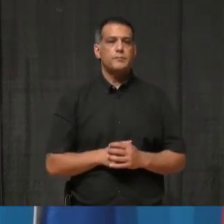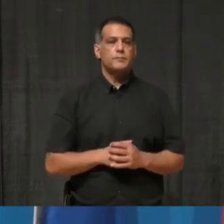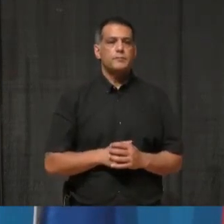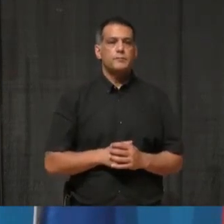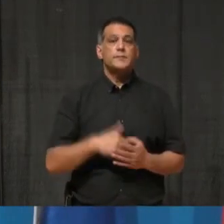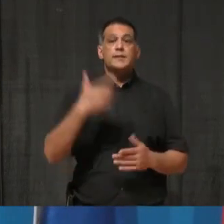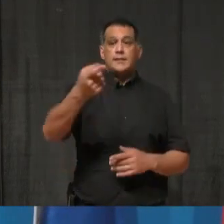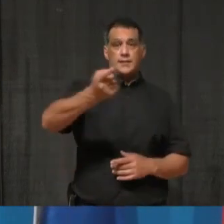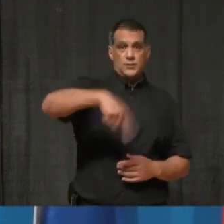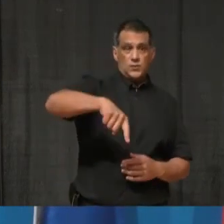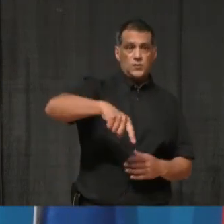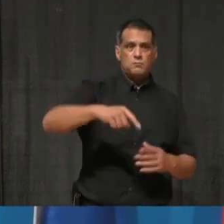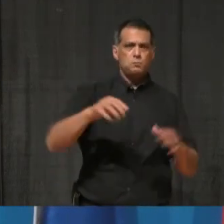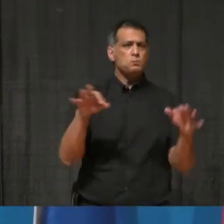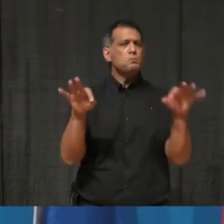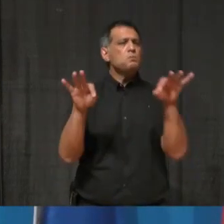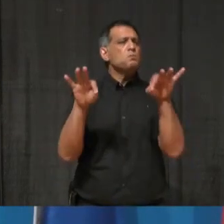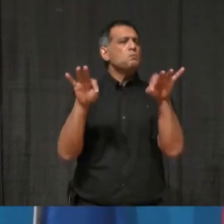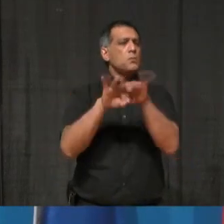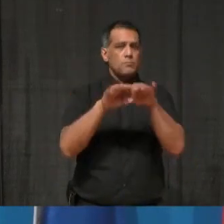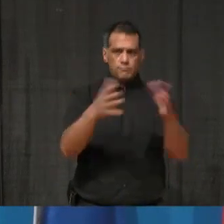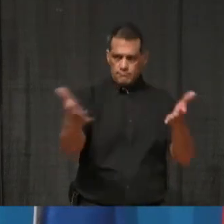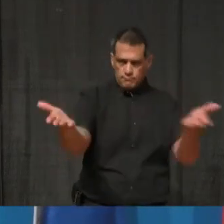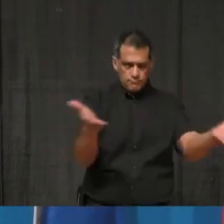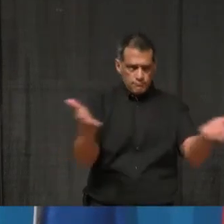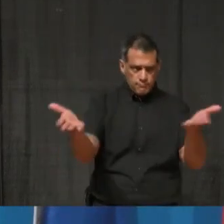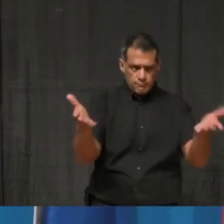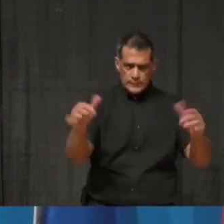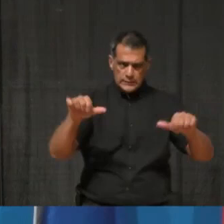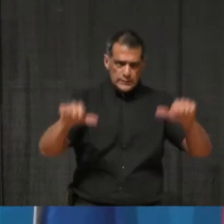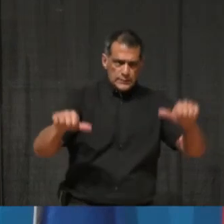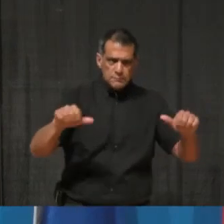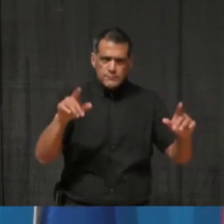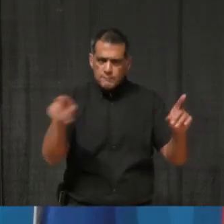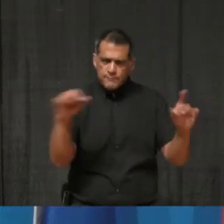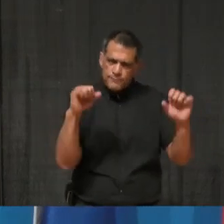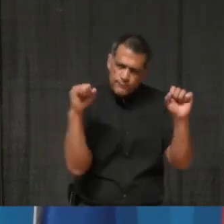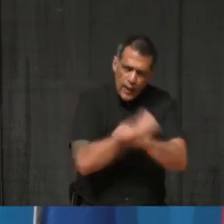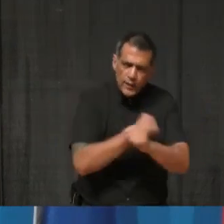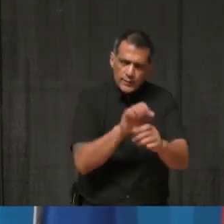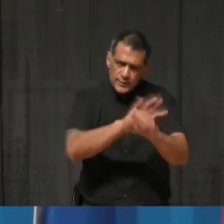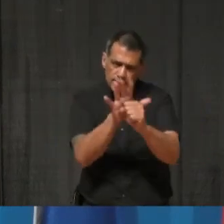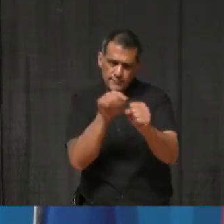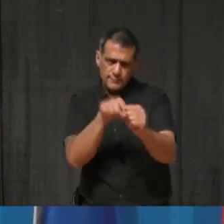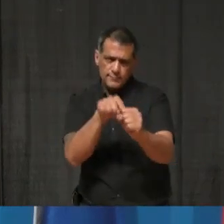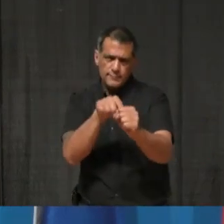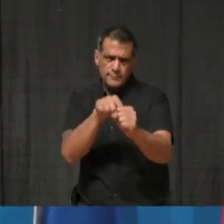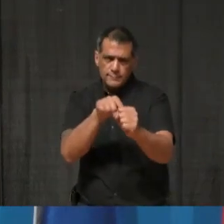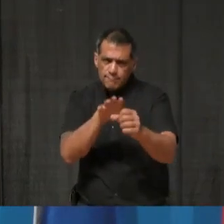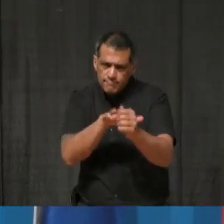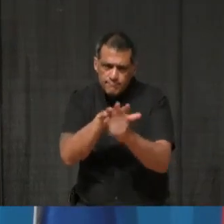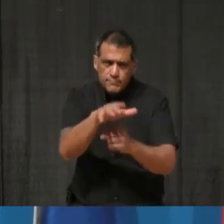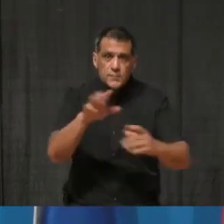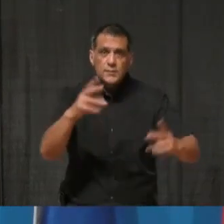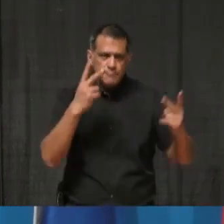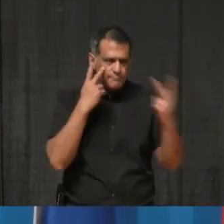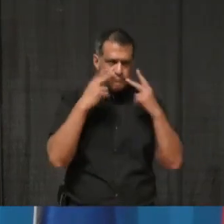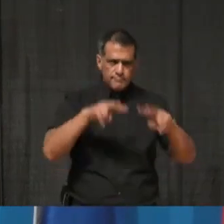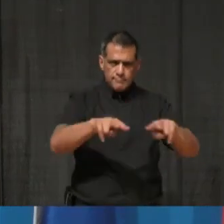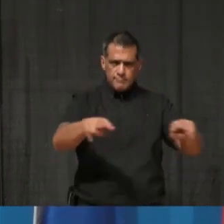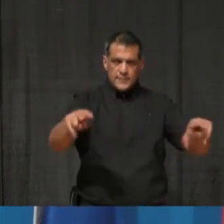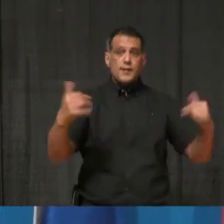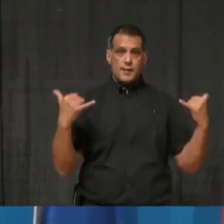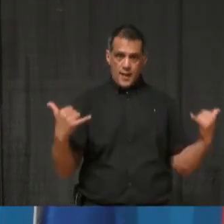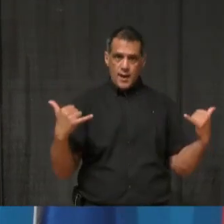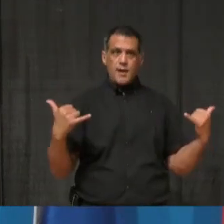week is a critical turning point in our battle against COVID-19. What we are seeing now shows the lingering